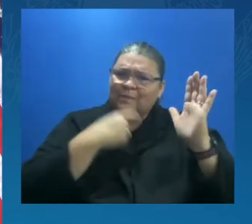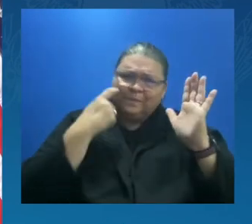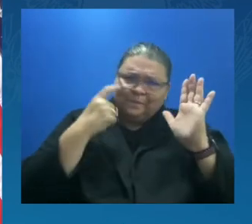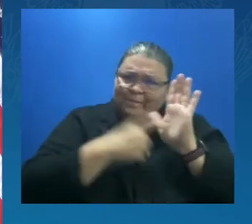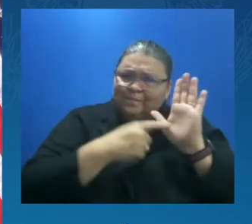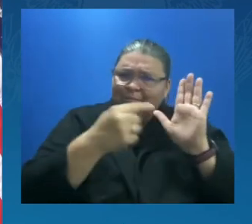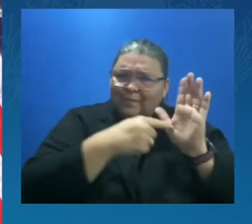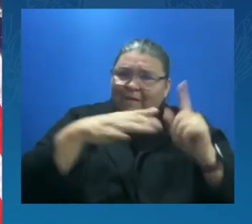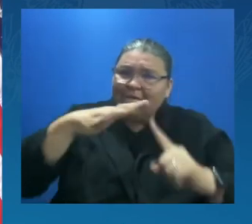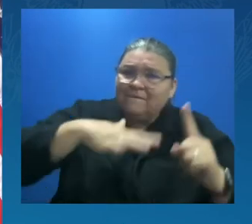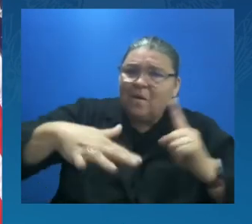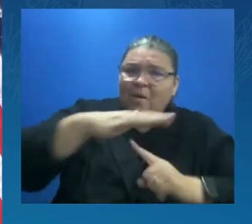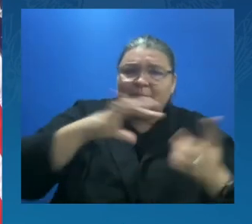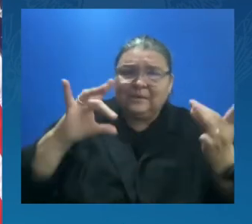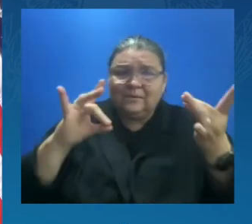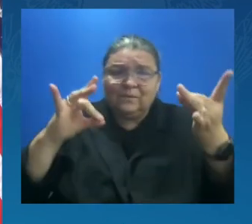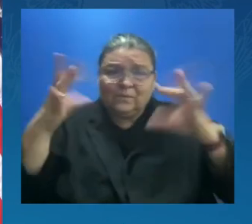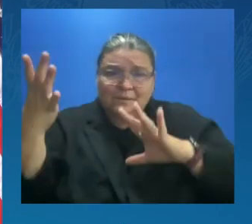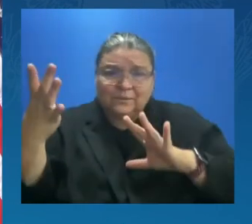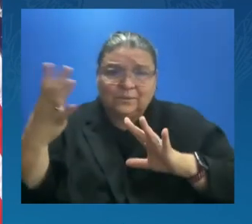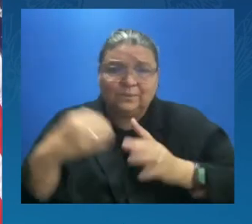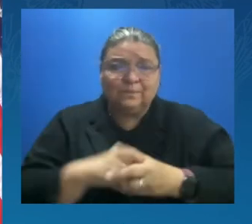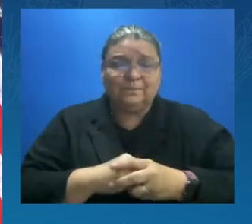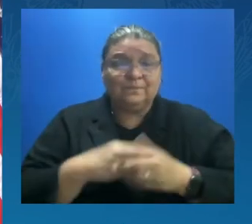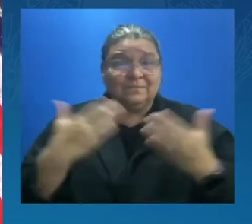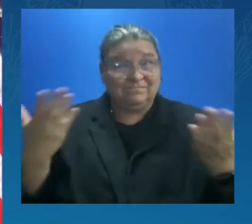And we are experiencing it in real time.